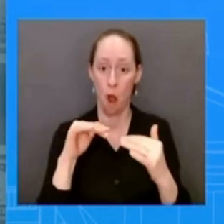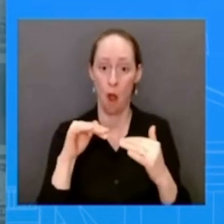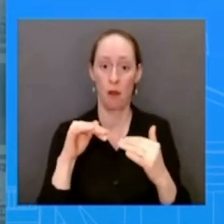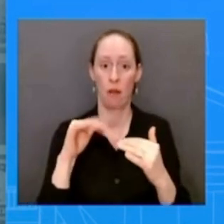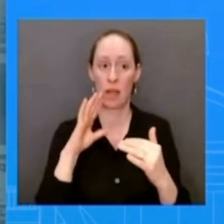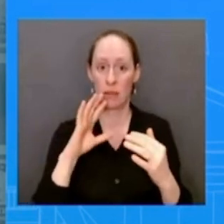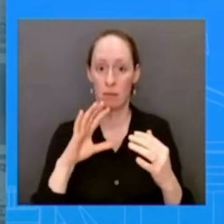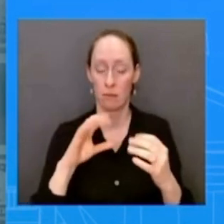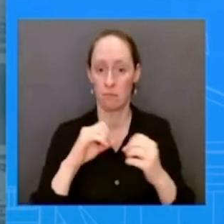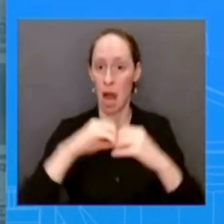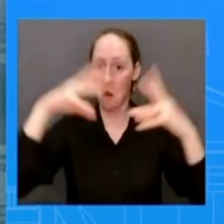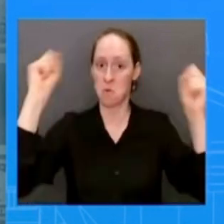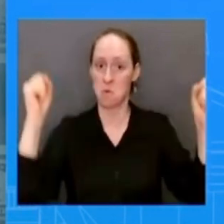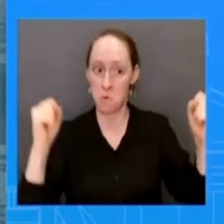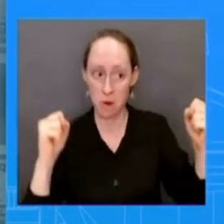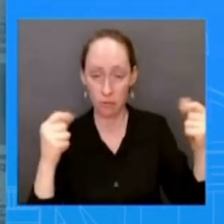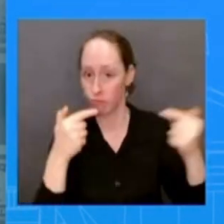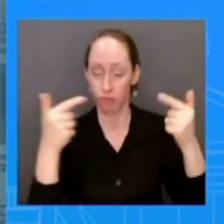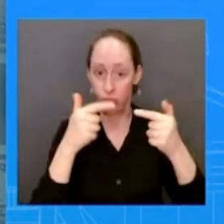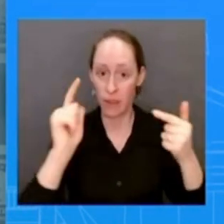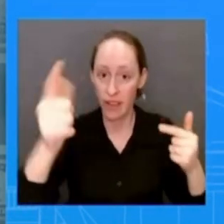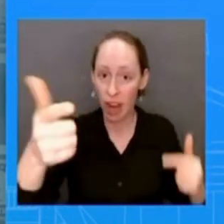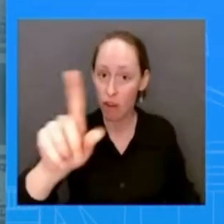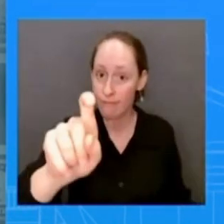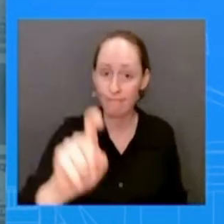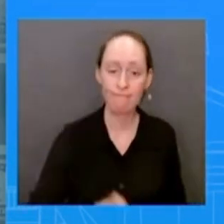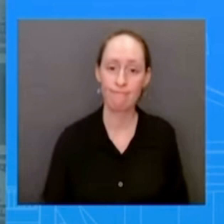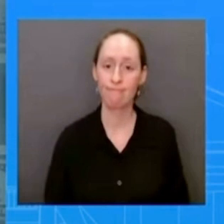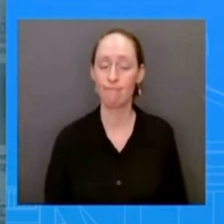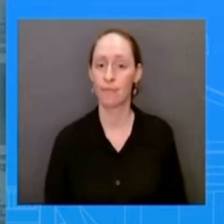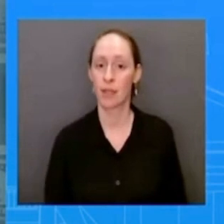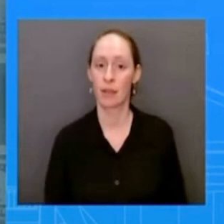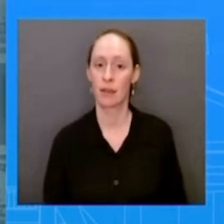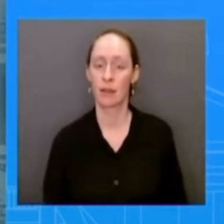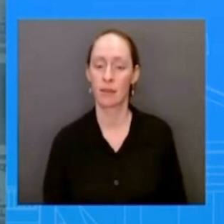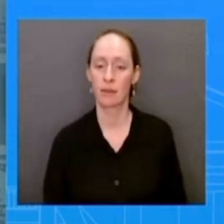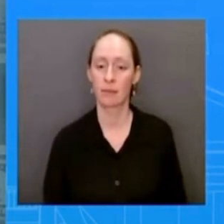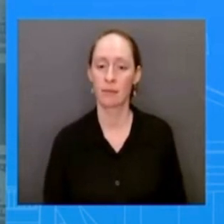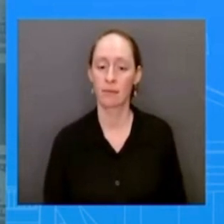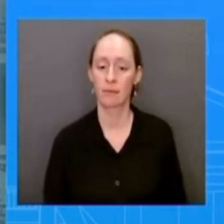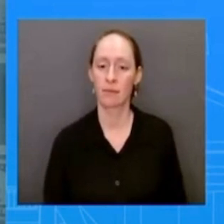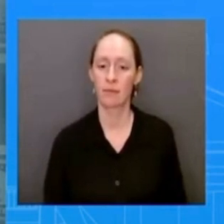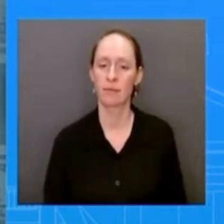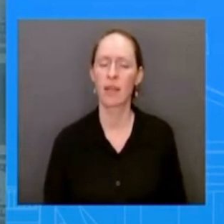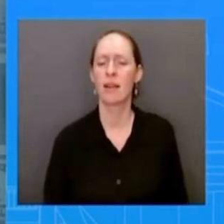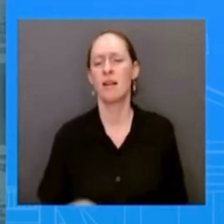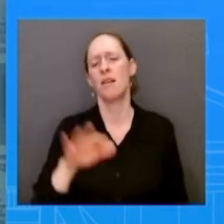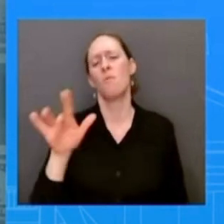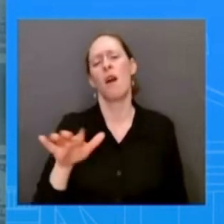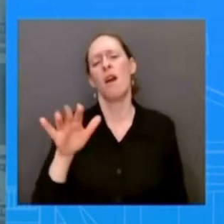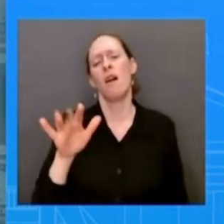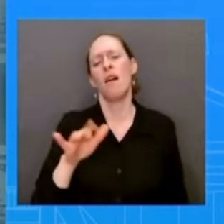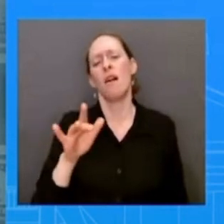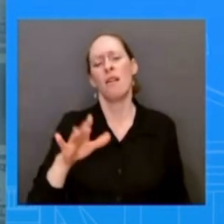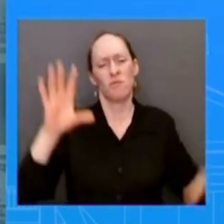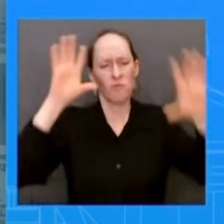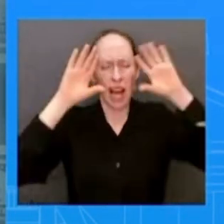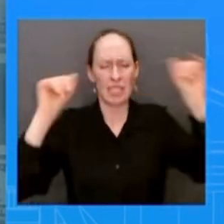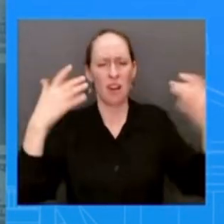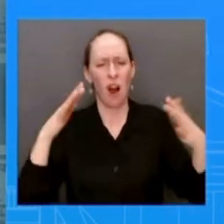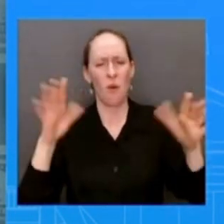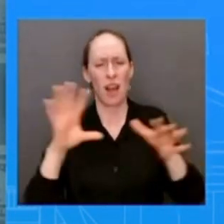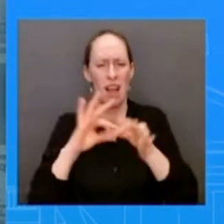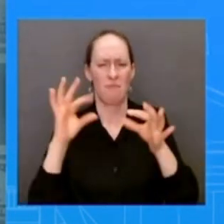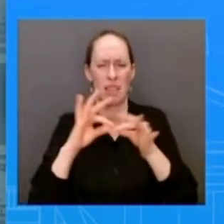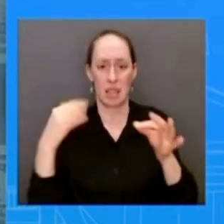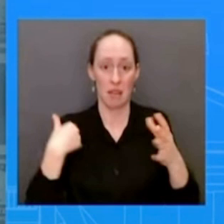about a week or two ago uh so won't get ahead of the president or won't say more than what the president has stated look we have been very clear on